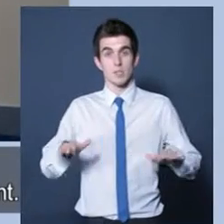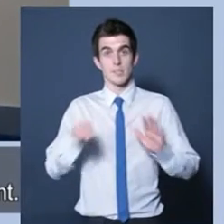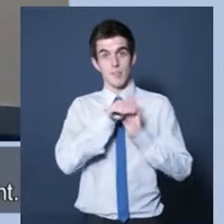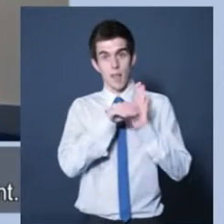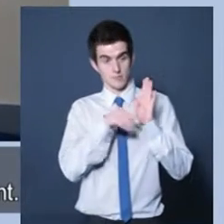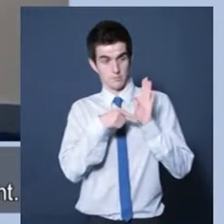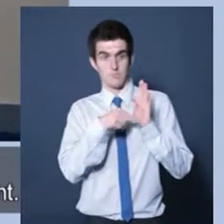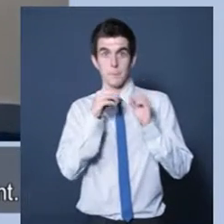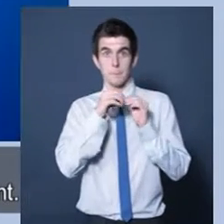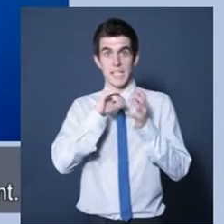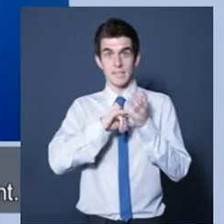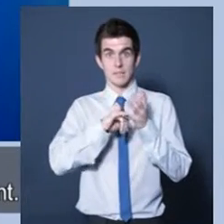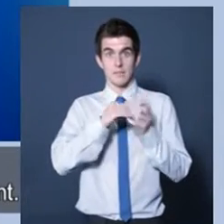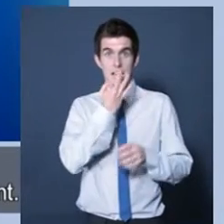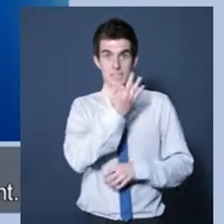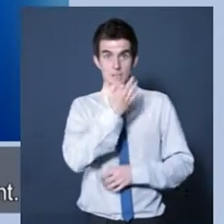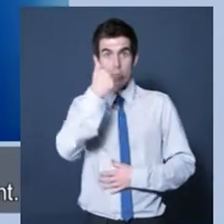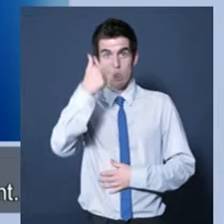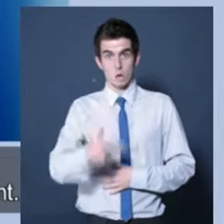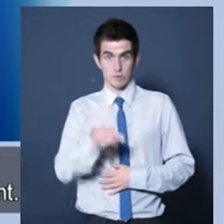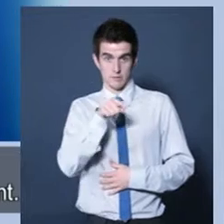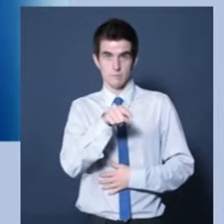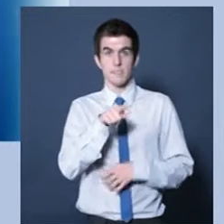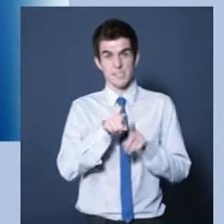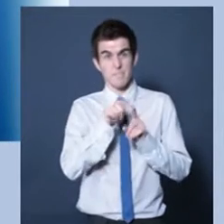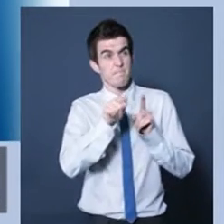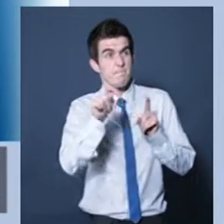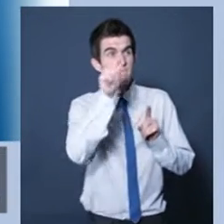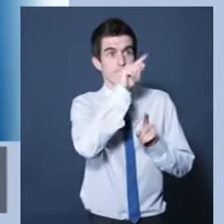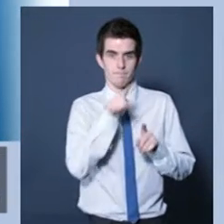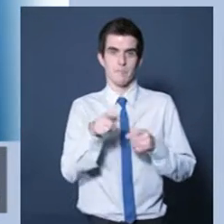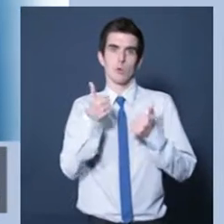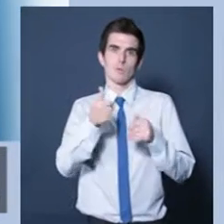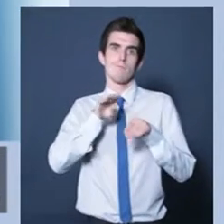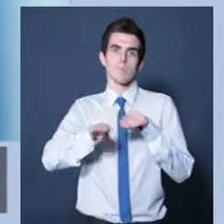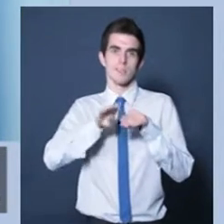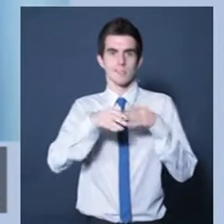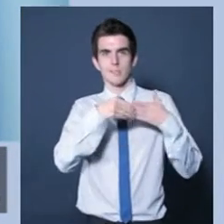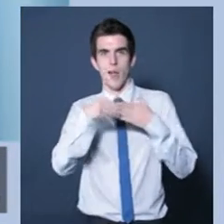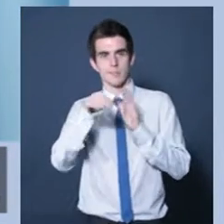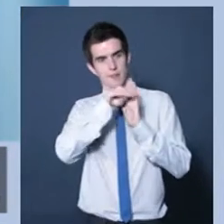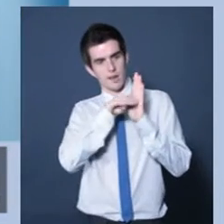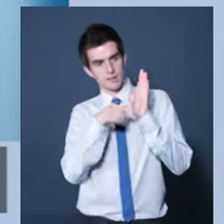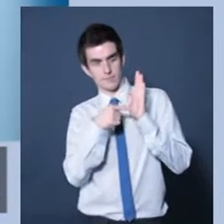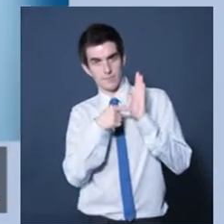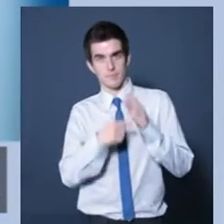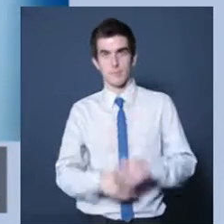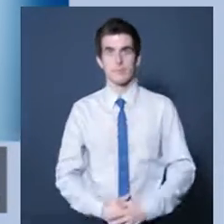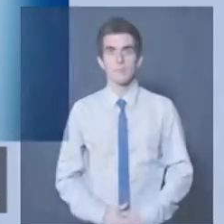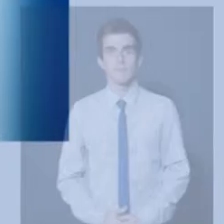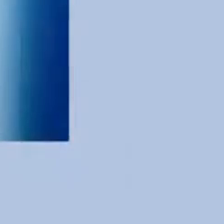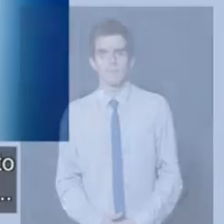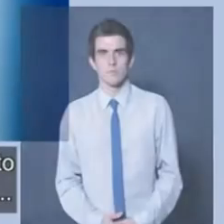8300, like any other British standard, is a good practice guidance document. It's not the same as the minimum recommended or the minimum